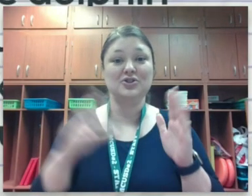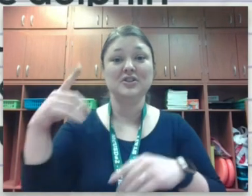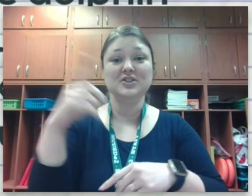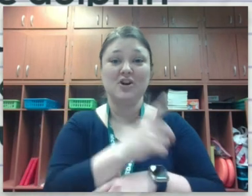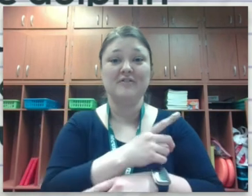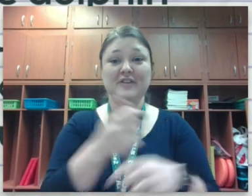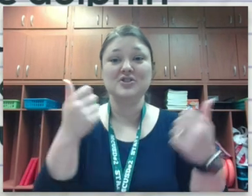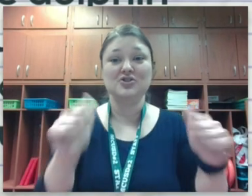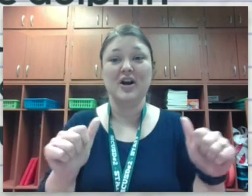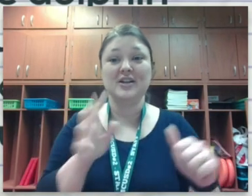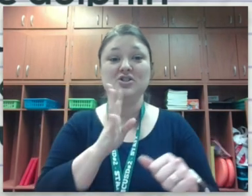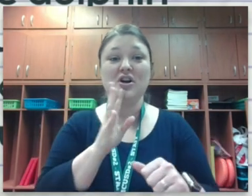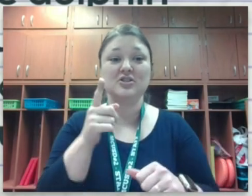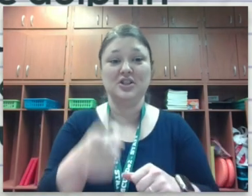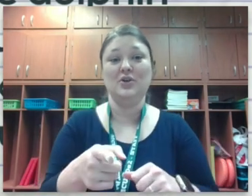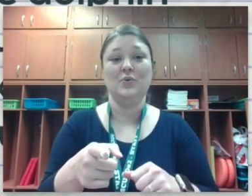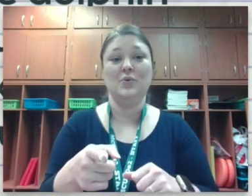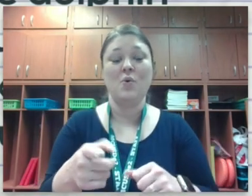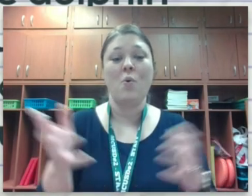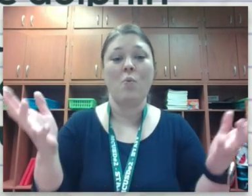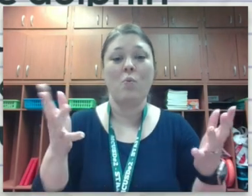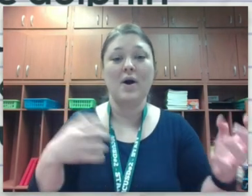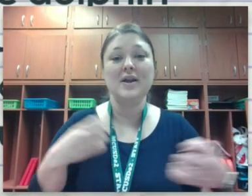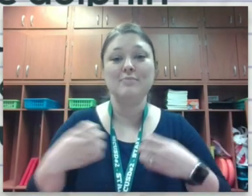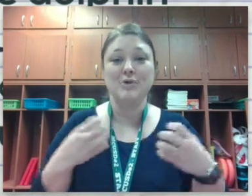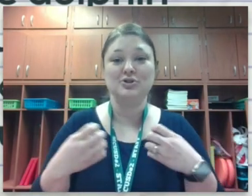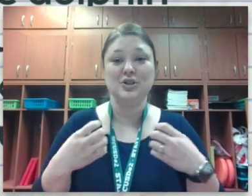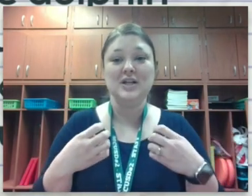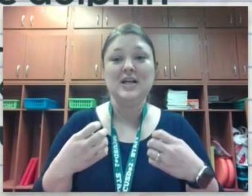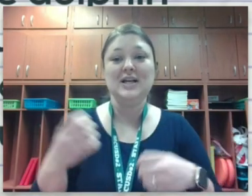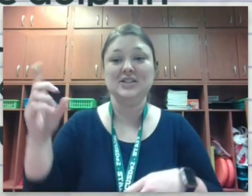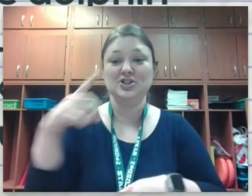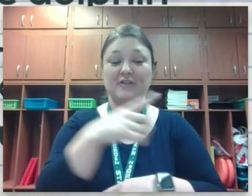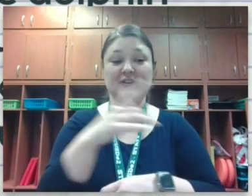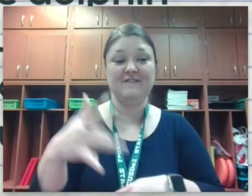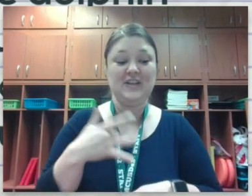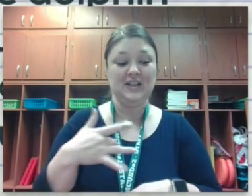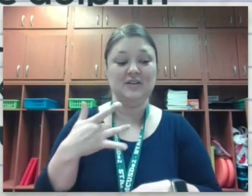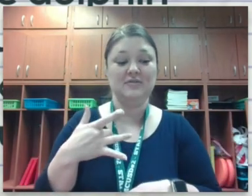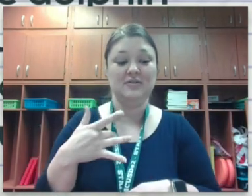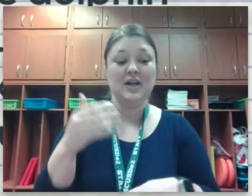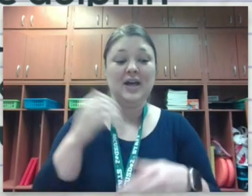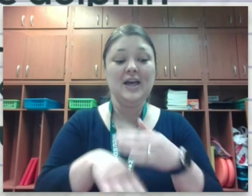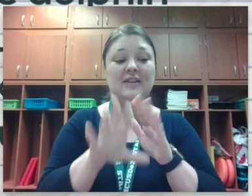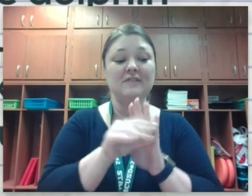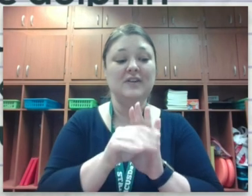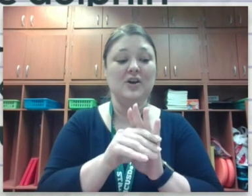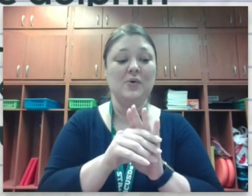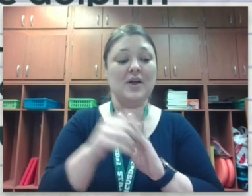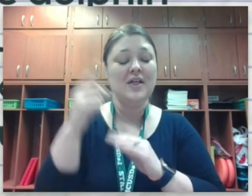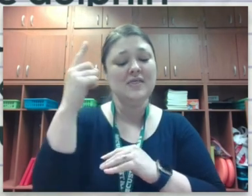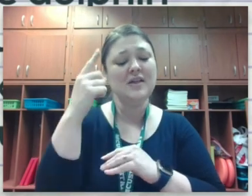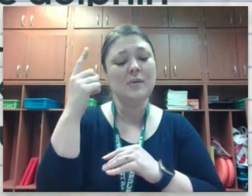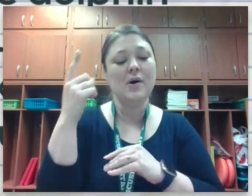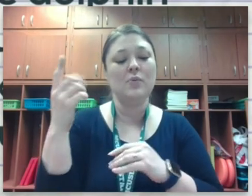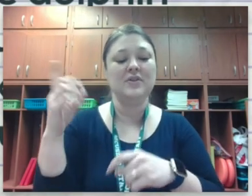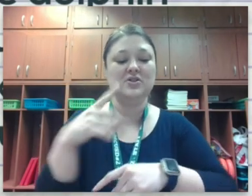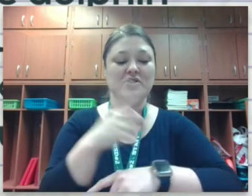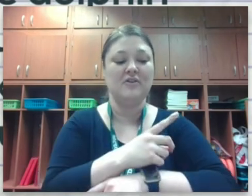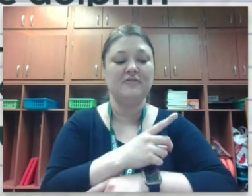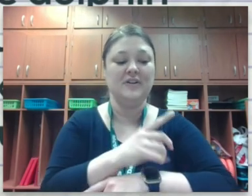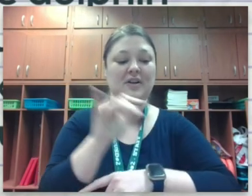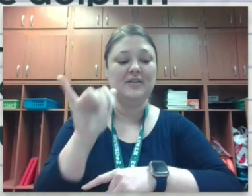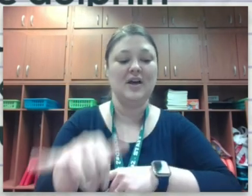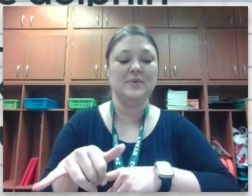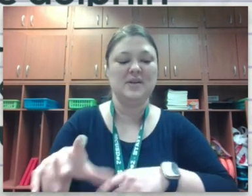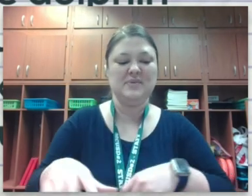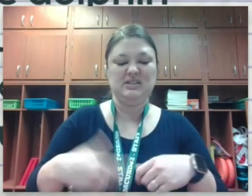Draw a dolphin trying to talk to you. What emotion is a dolphin feeling? In the video, think about what the